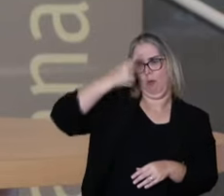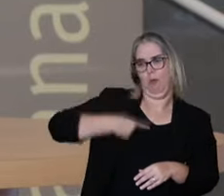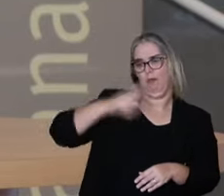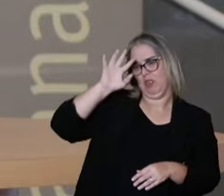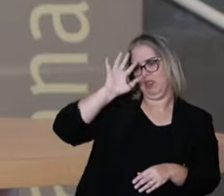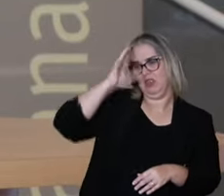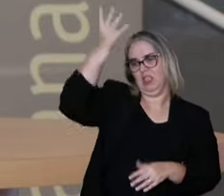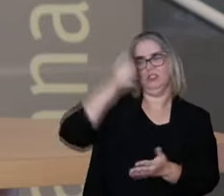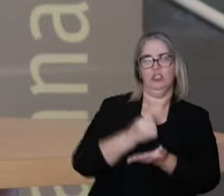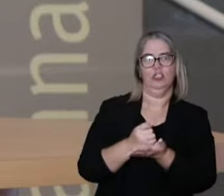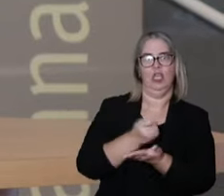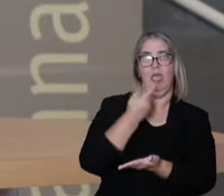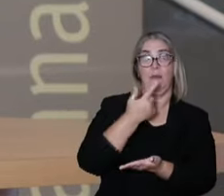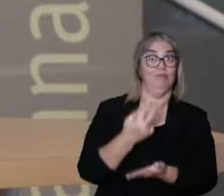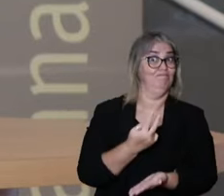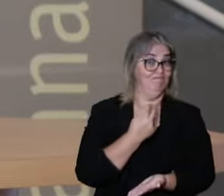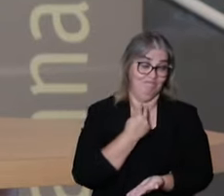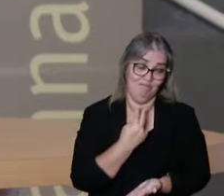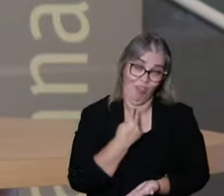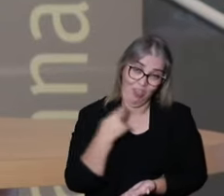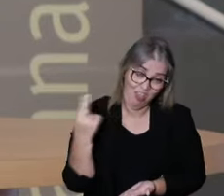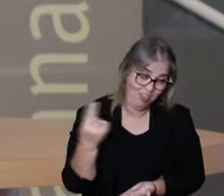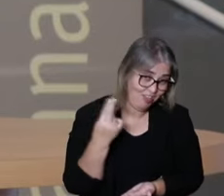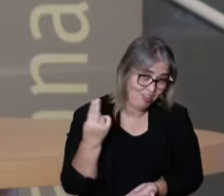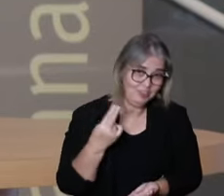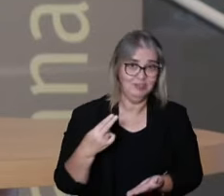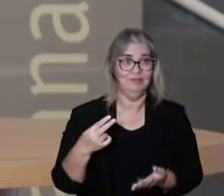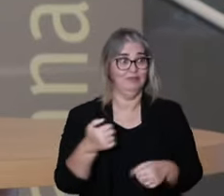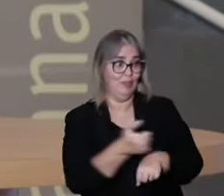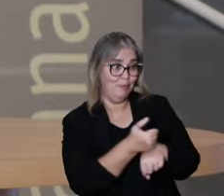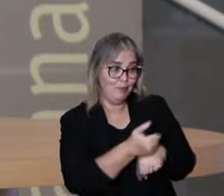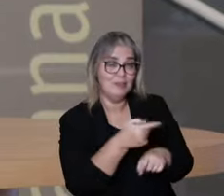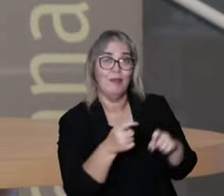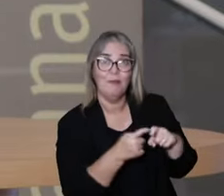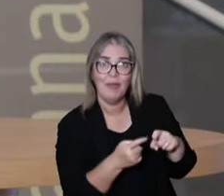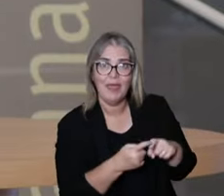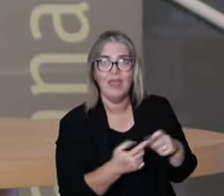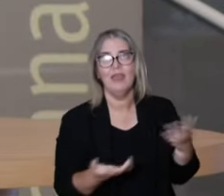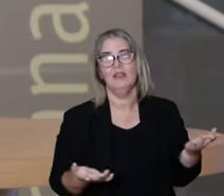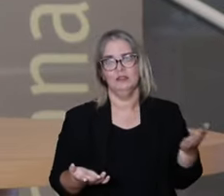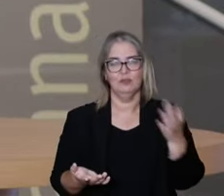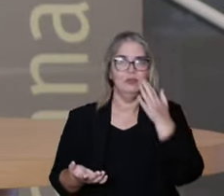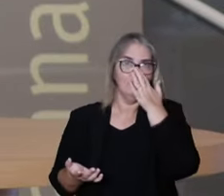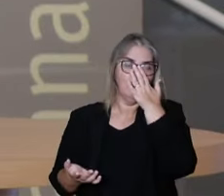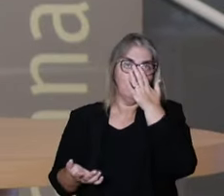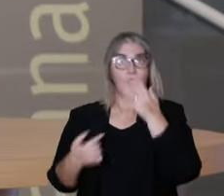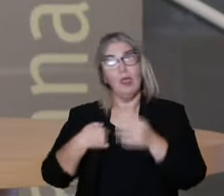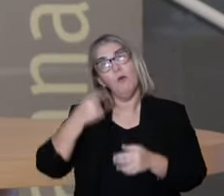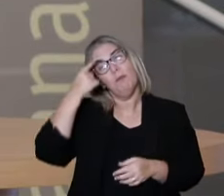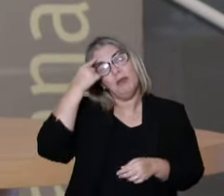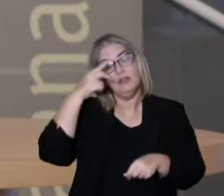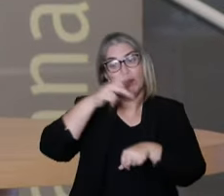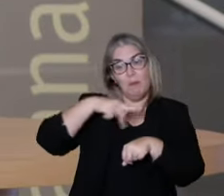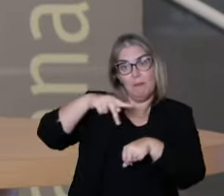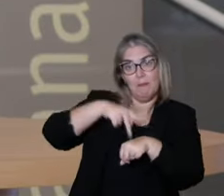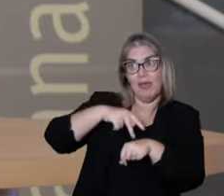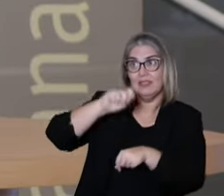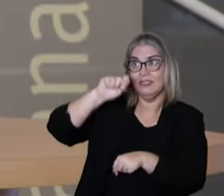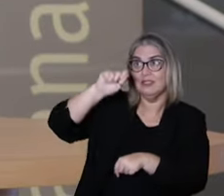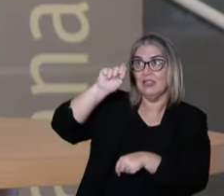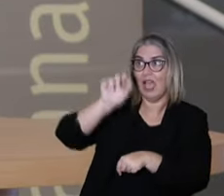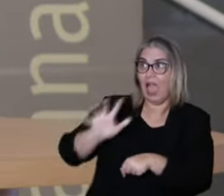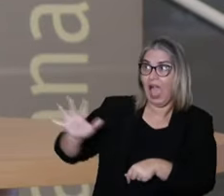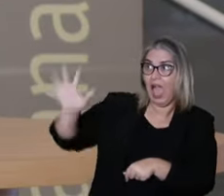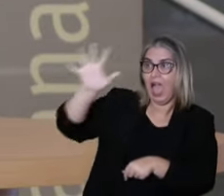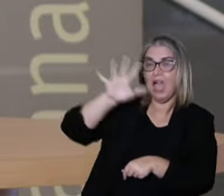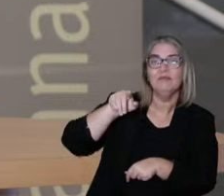So there is a set of factors. But I don't think it's going to be possible not to have this conversation, Asian